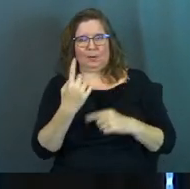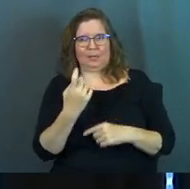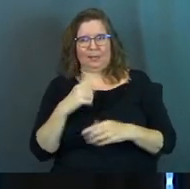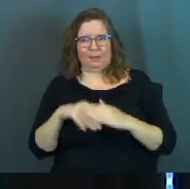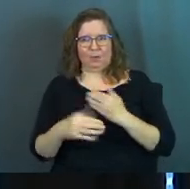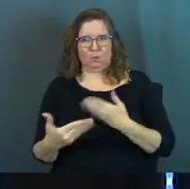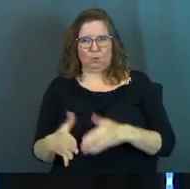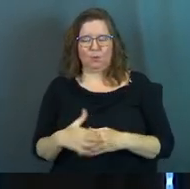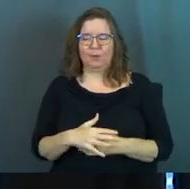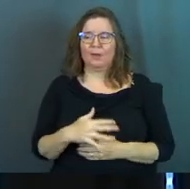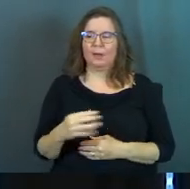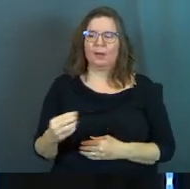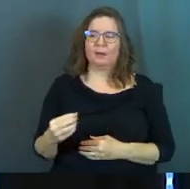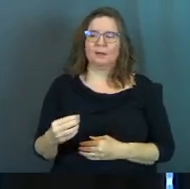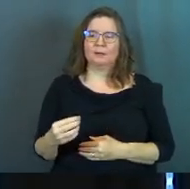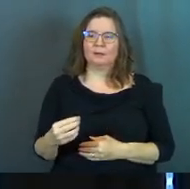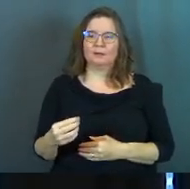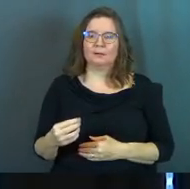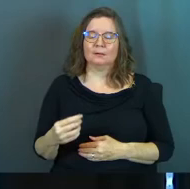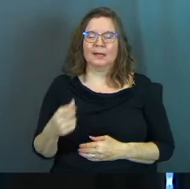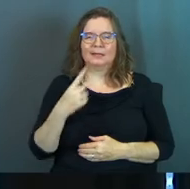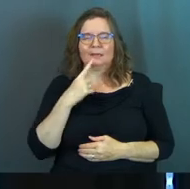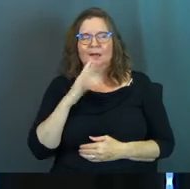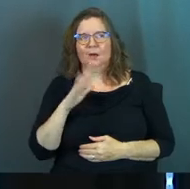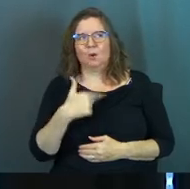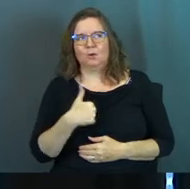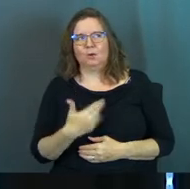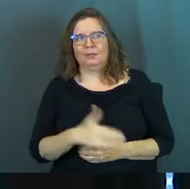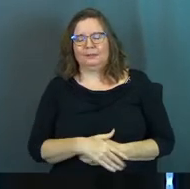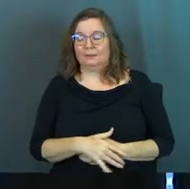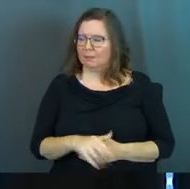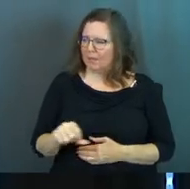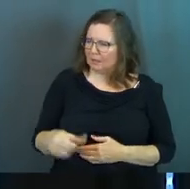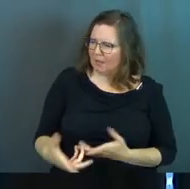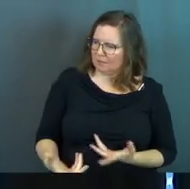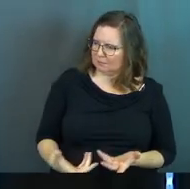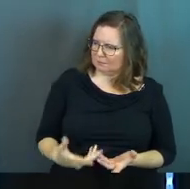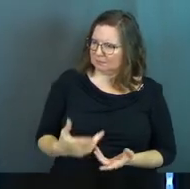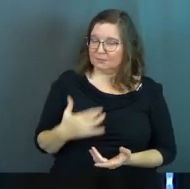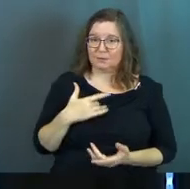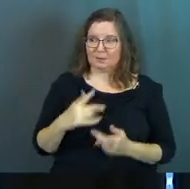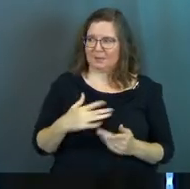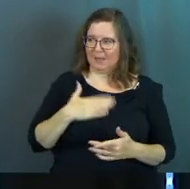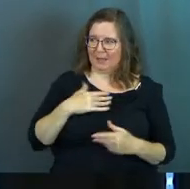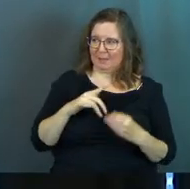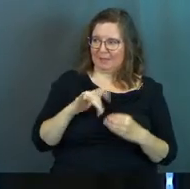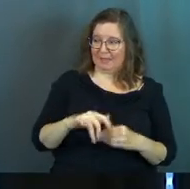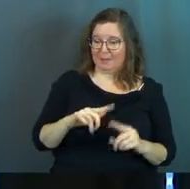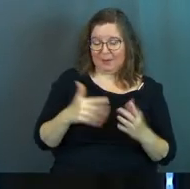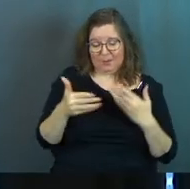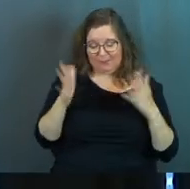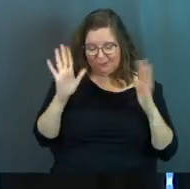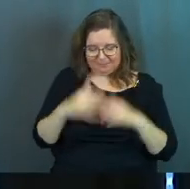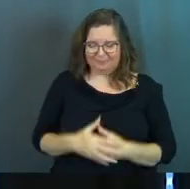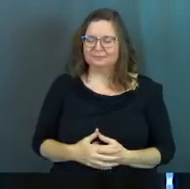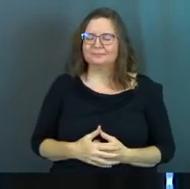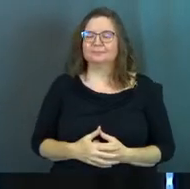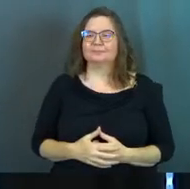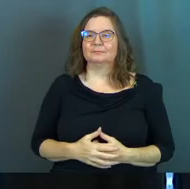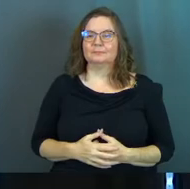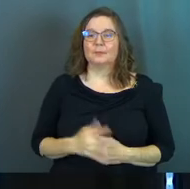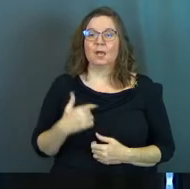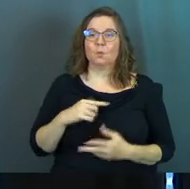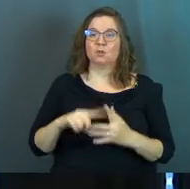into the room. And he's like, oh, you're here. And it's like, yeah, you know, usually people are happy about that, but whatever. And